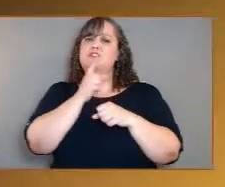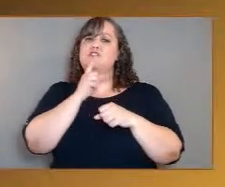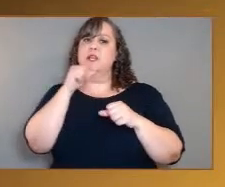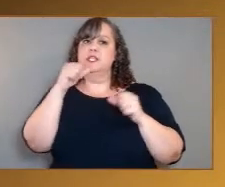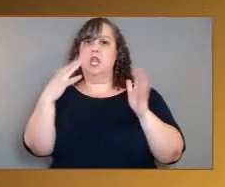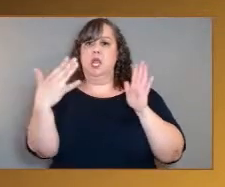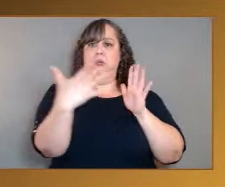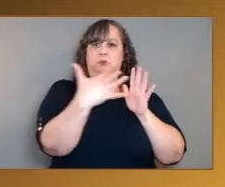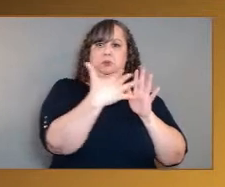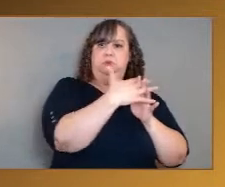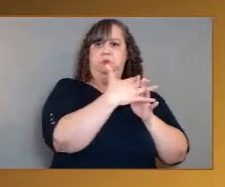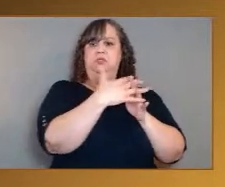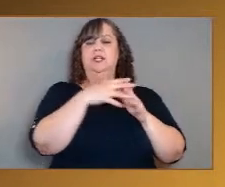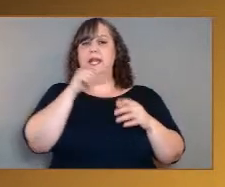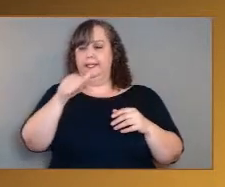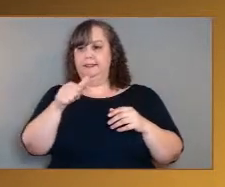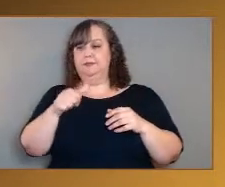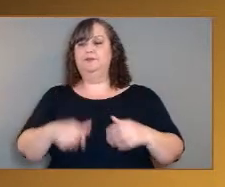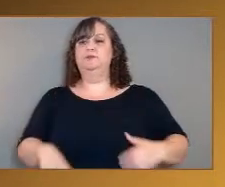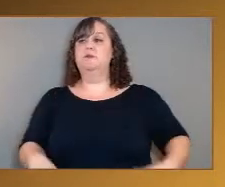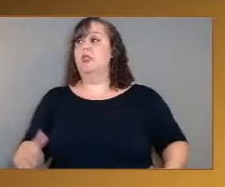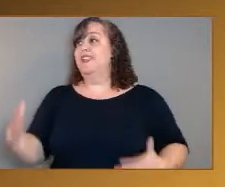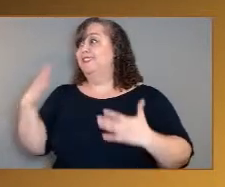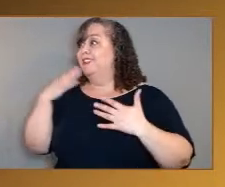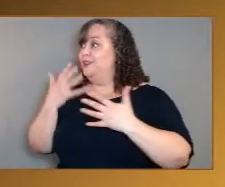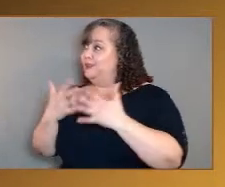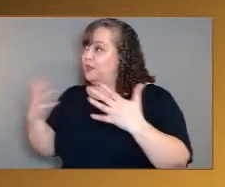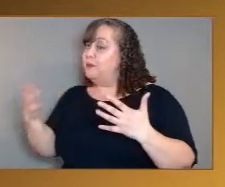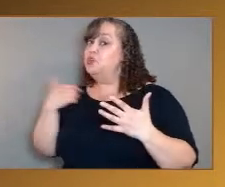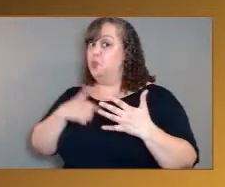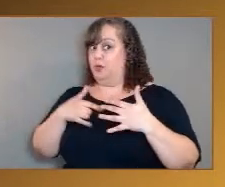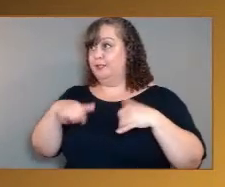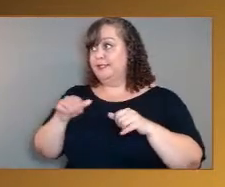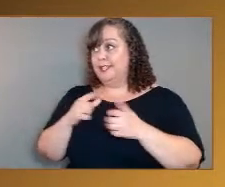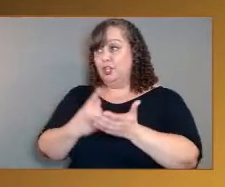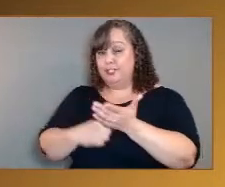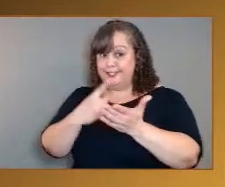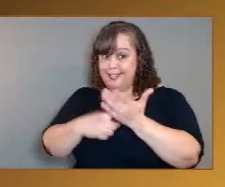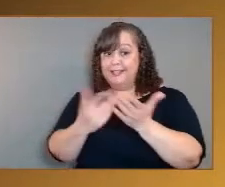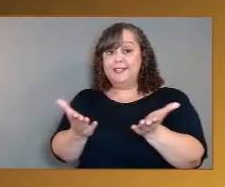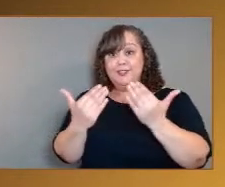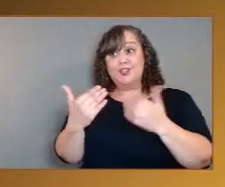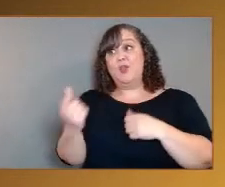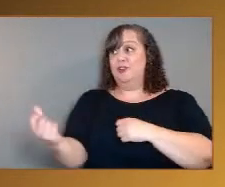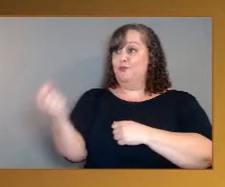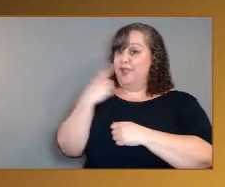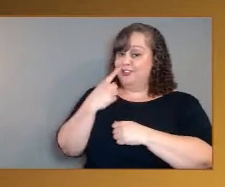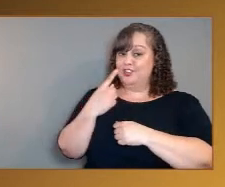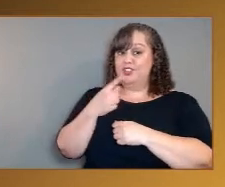Great, thank you so much. We're still going. Remember, you can send in your questions to at askNASA.